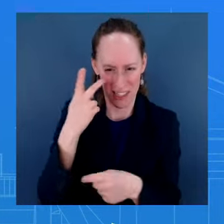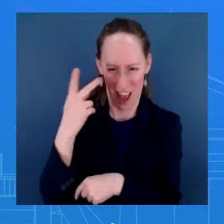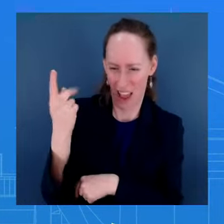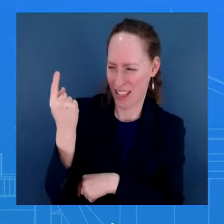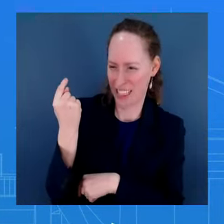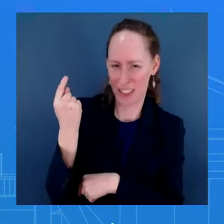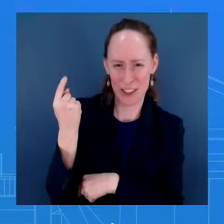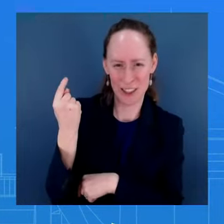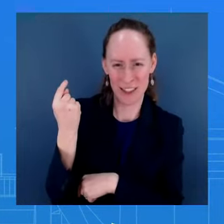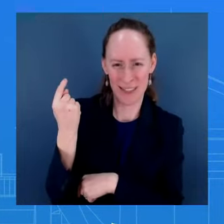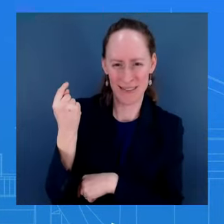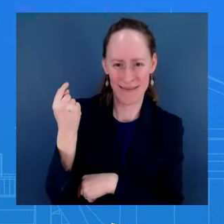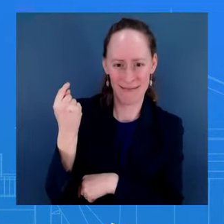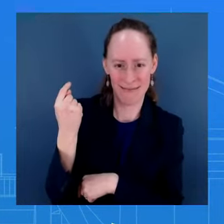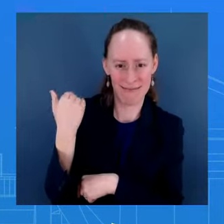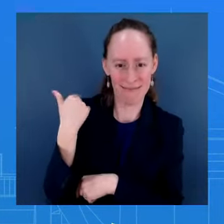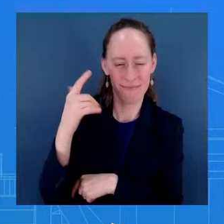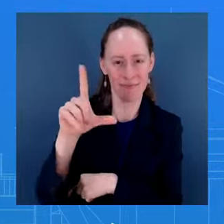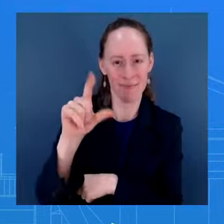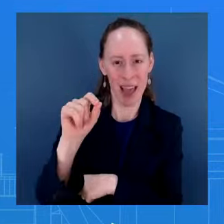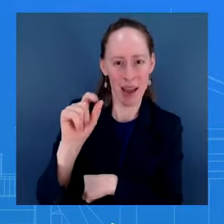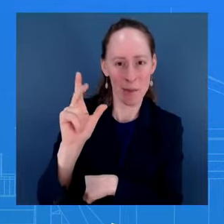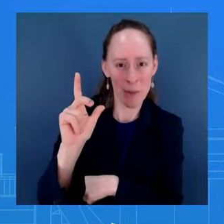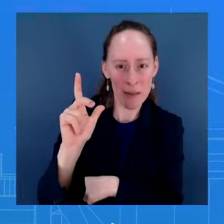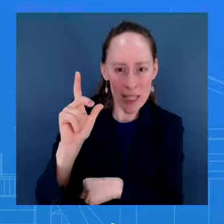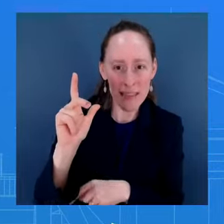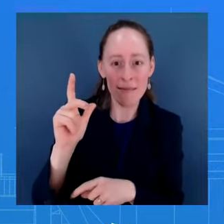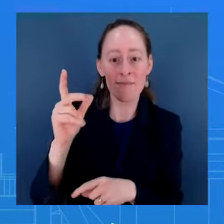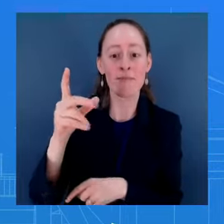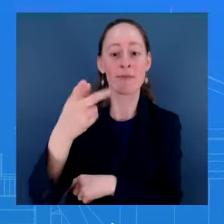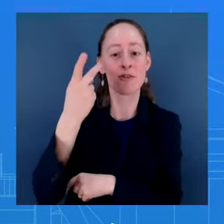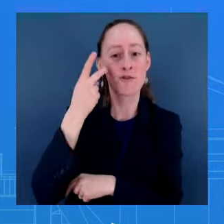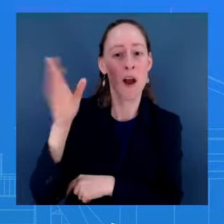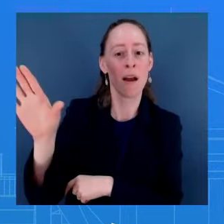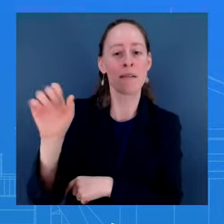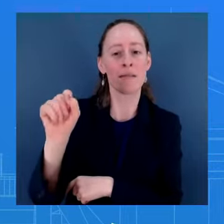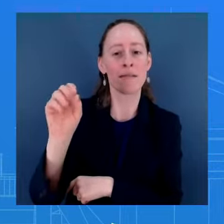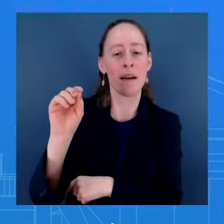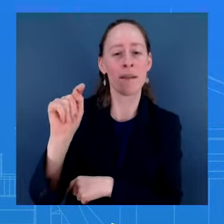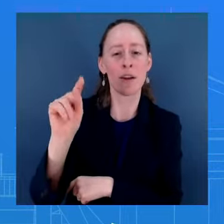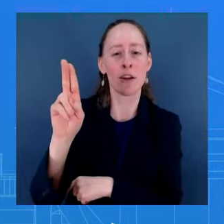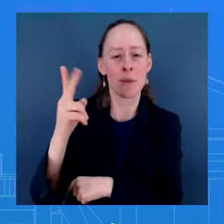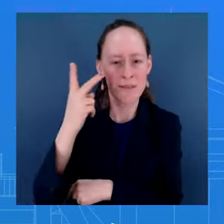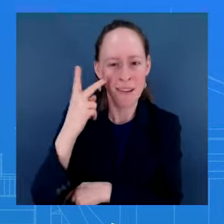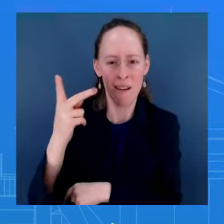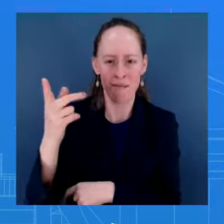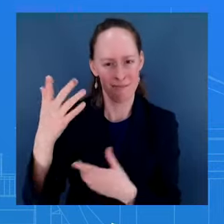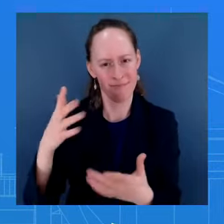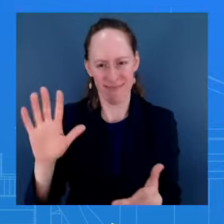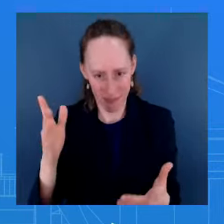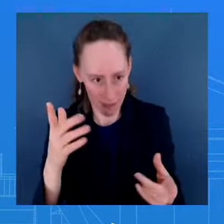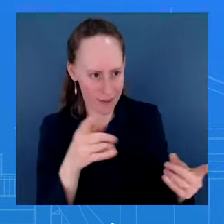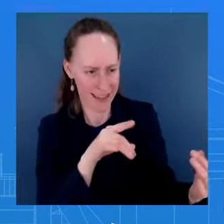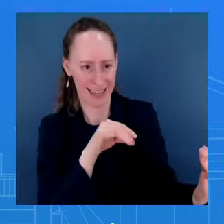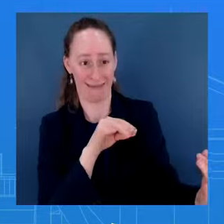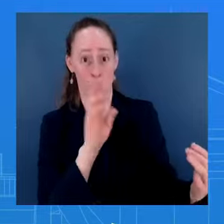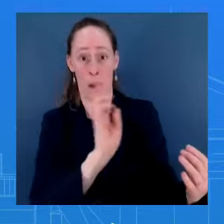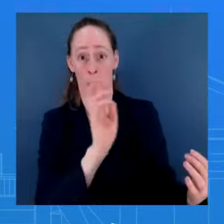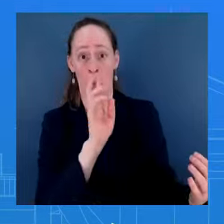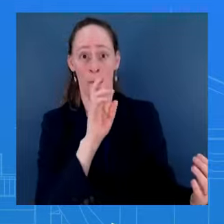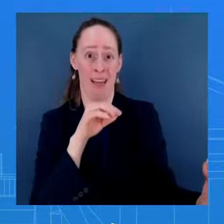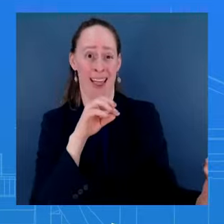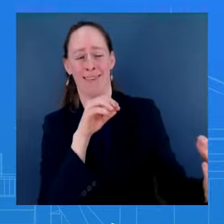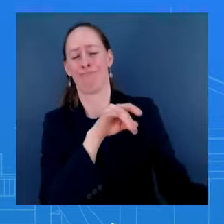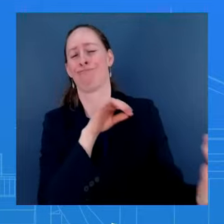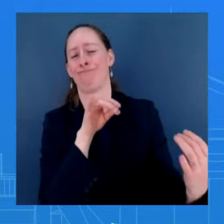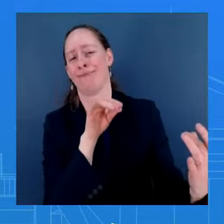the last State of the Union, take on Republicans during giving a major speech. He took them on. As they were